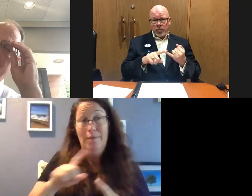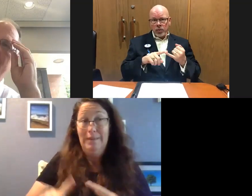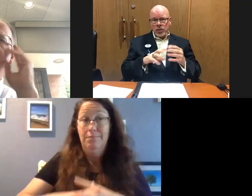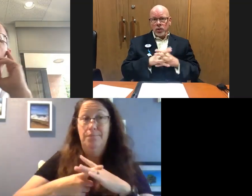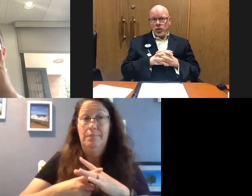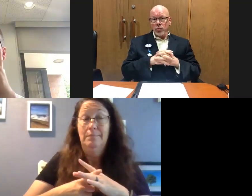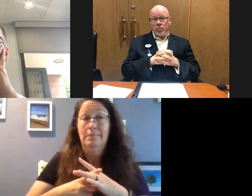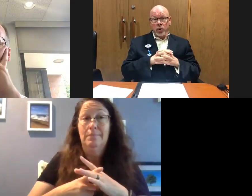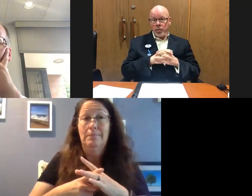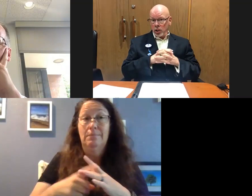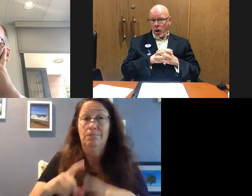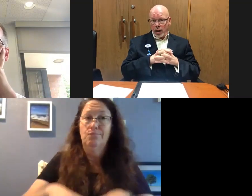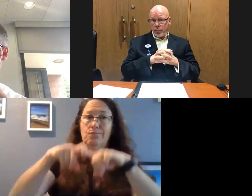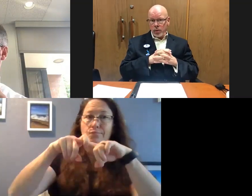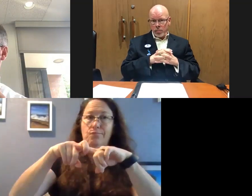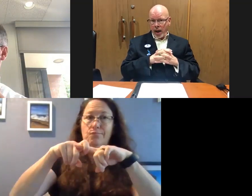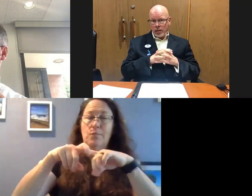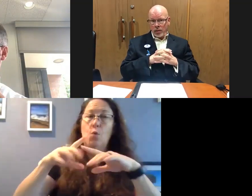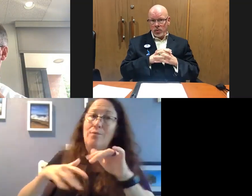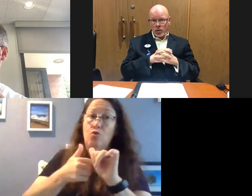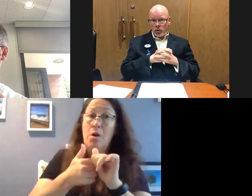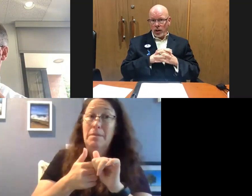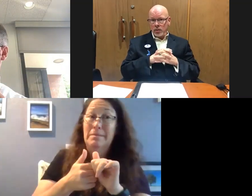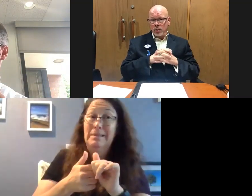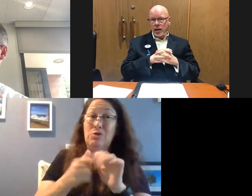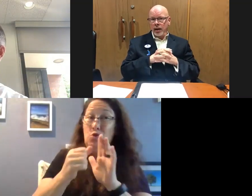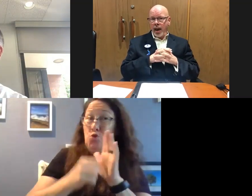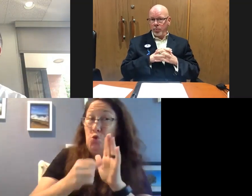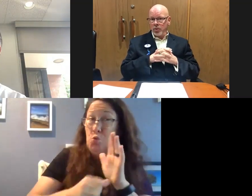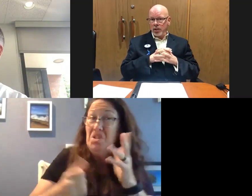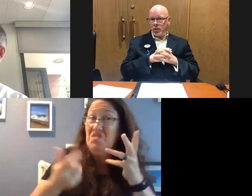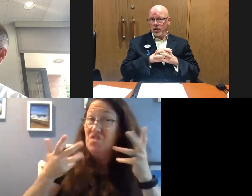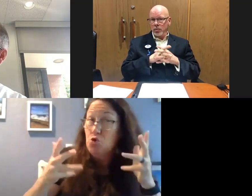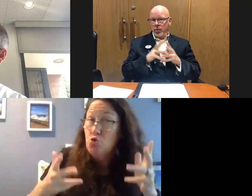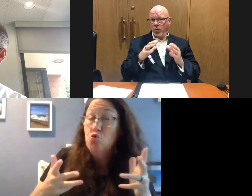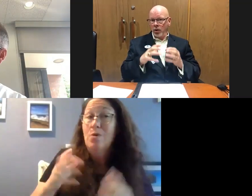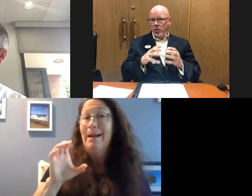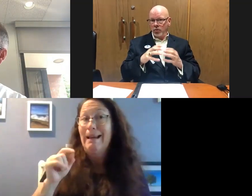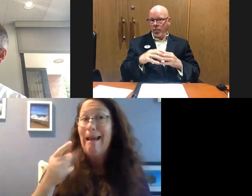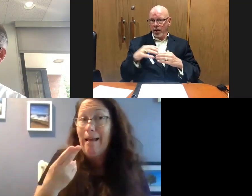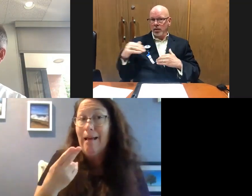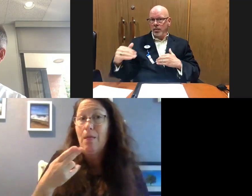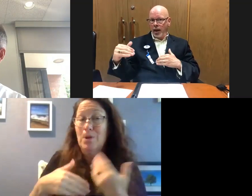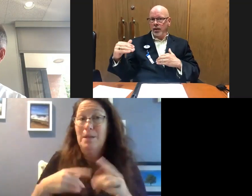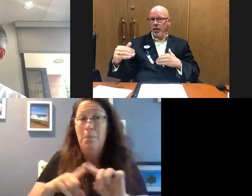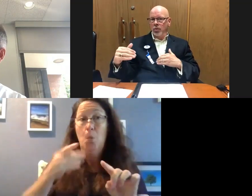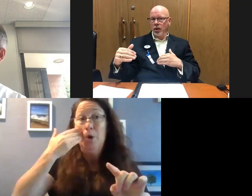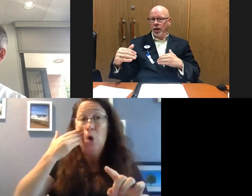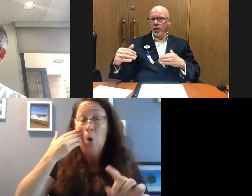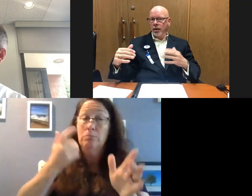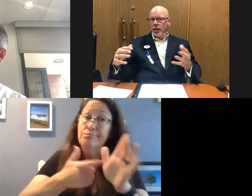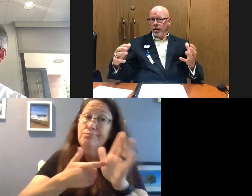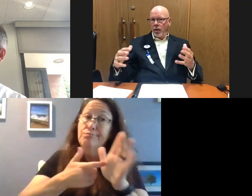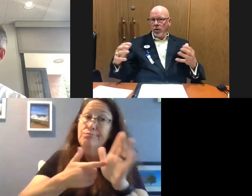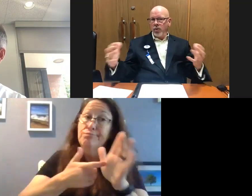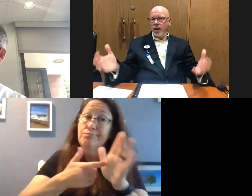elective procedures, we've pretty much caught up with the backload of surgeries, calf procedures, but we know there's tremendous demand in the community